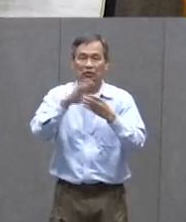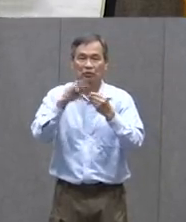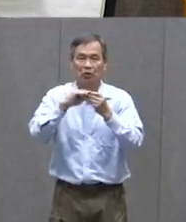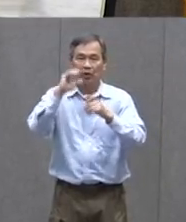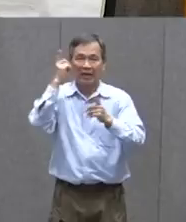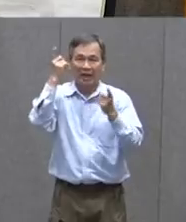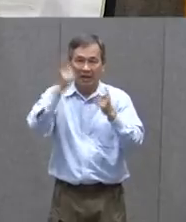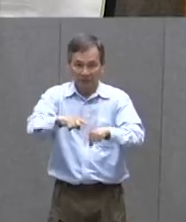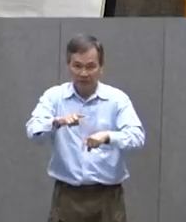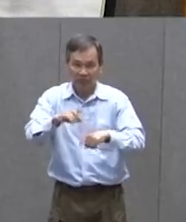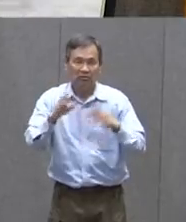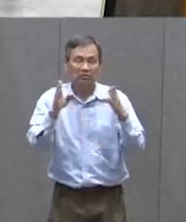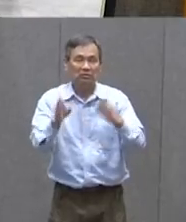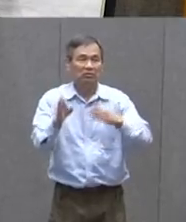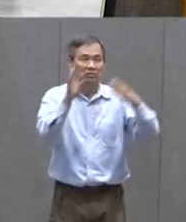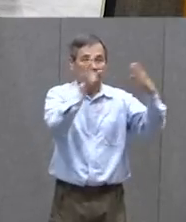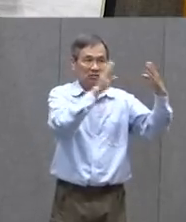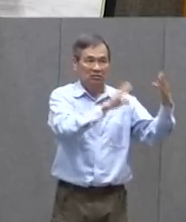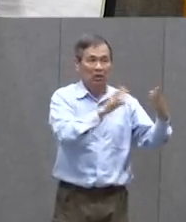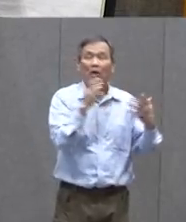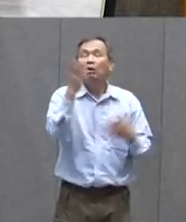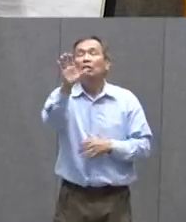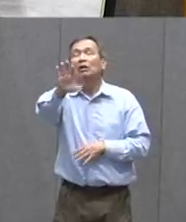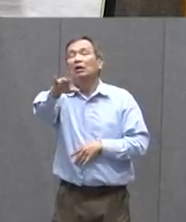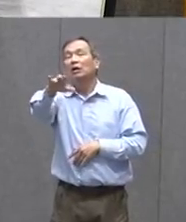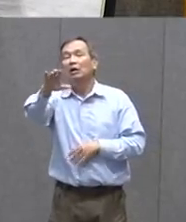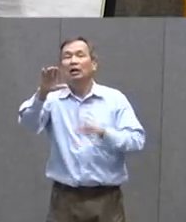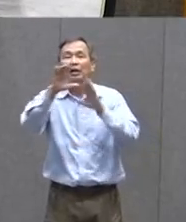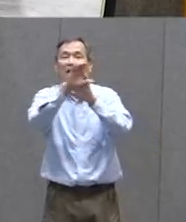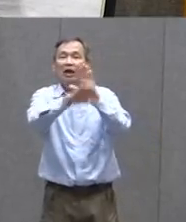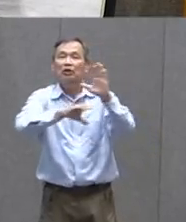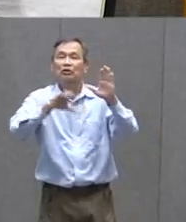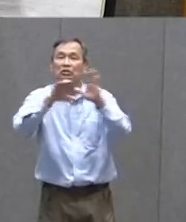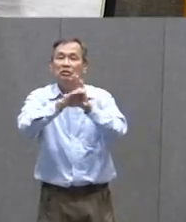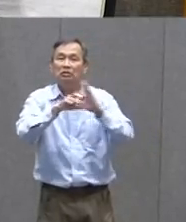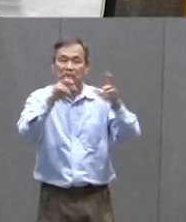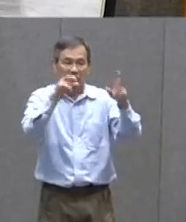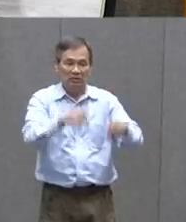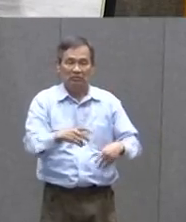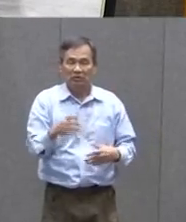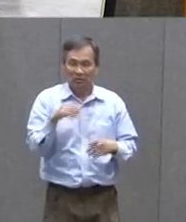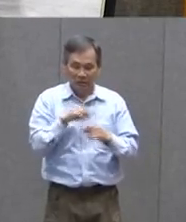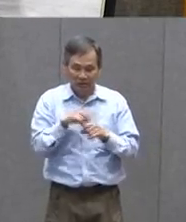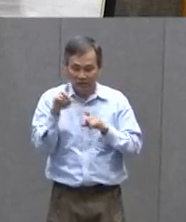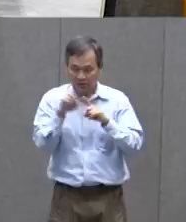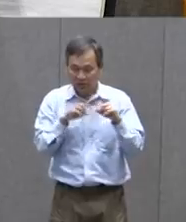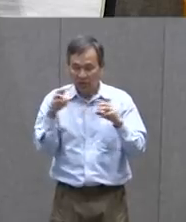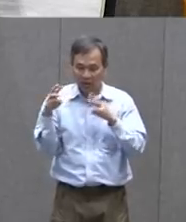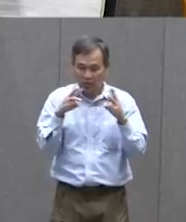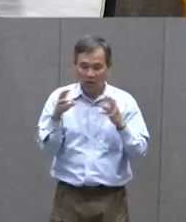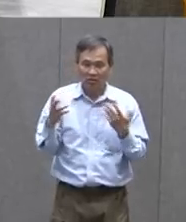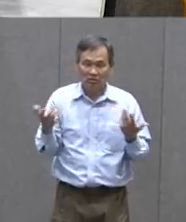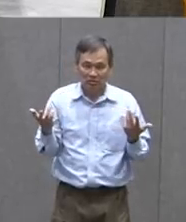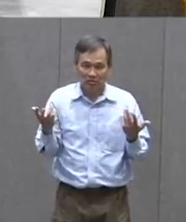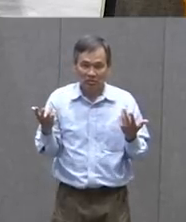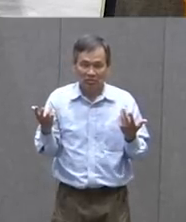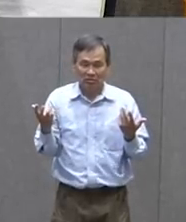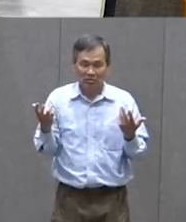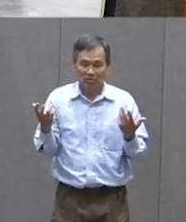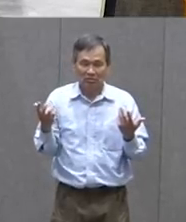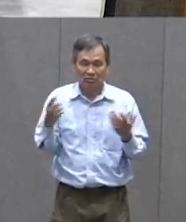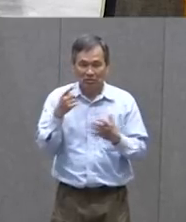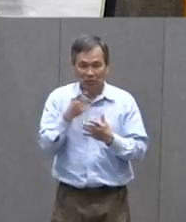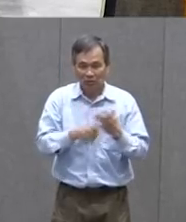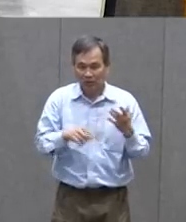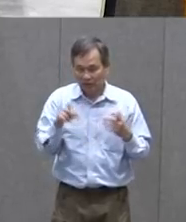And Here Are Going to Be The Characters So In A Star Wars Movie Or Story What